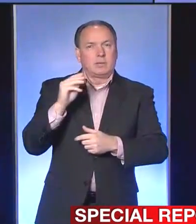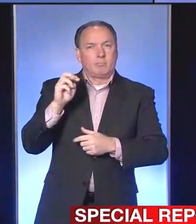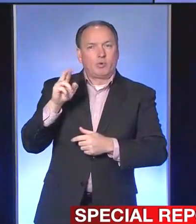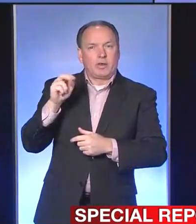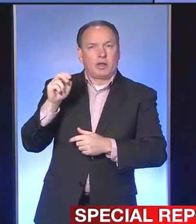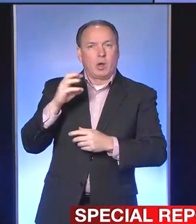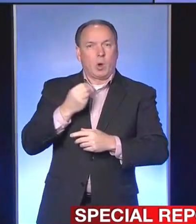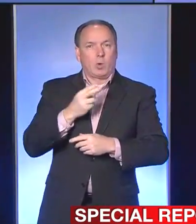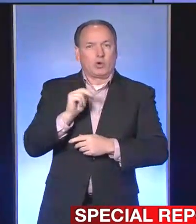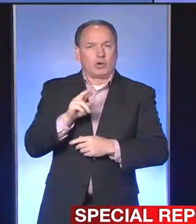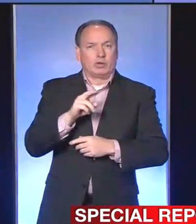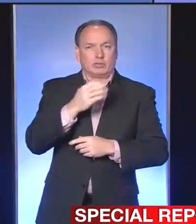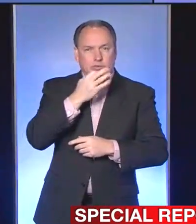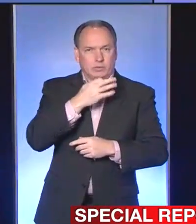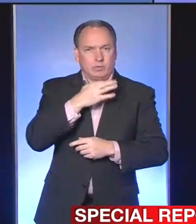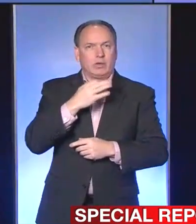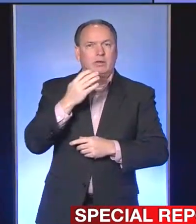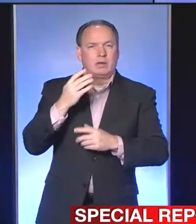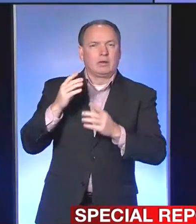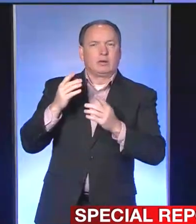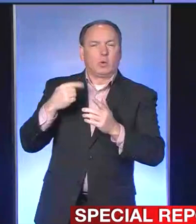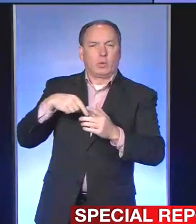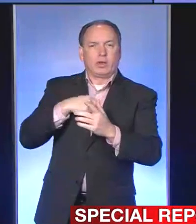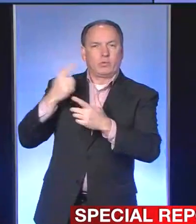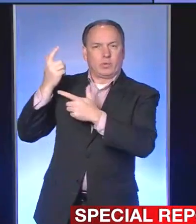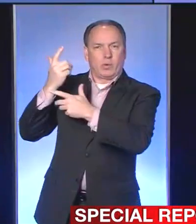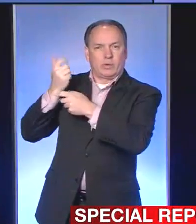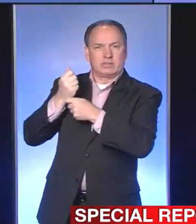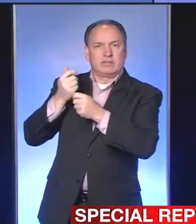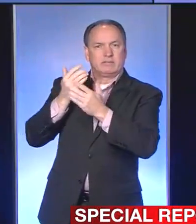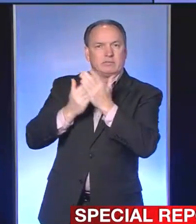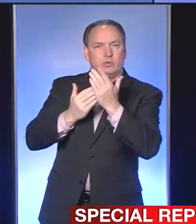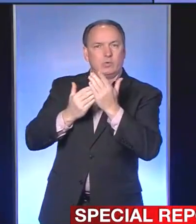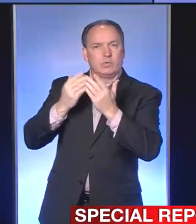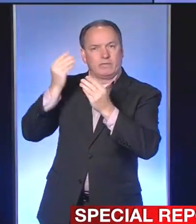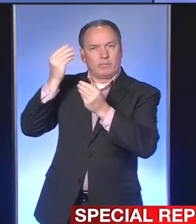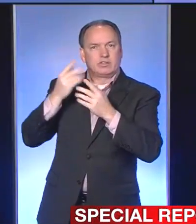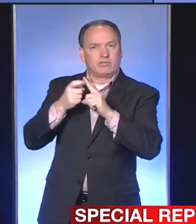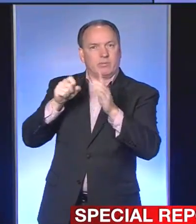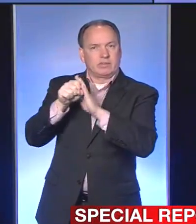this. We have been able to get some clarification from the state around that.